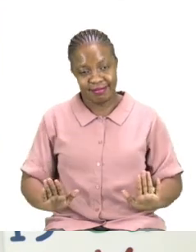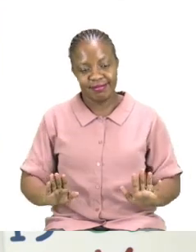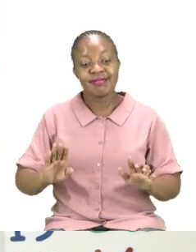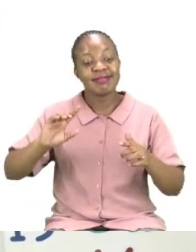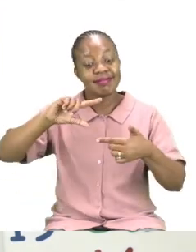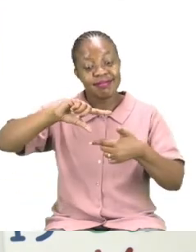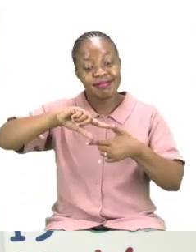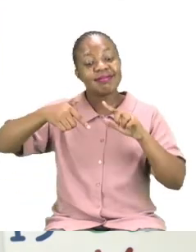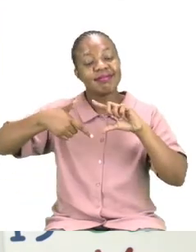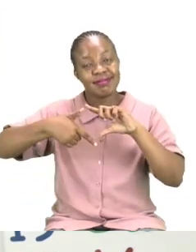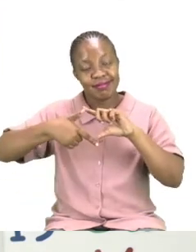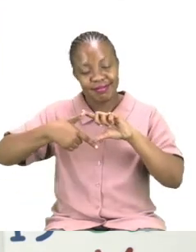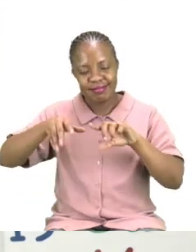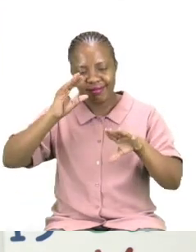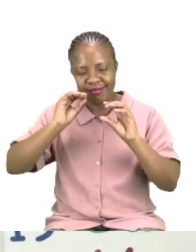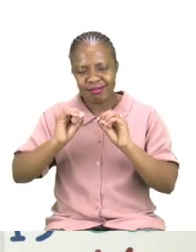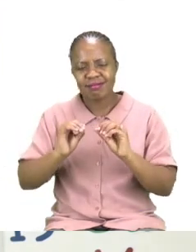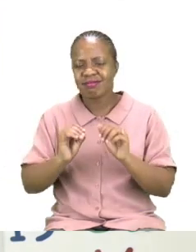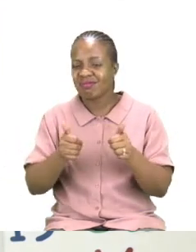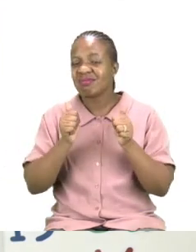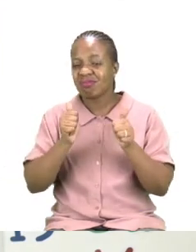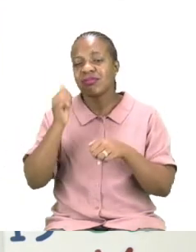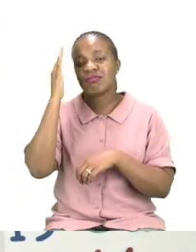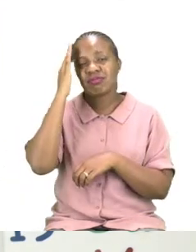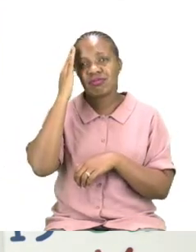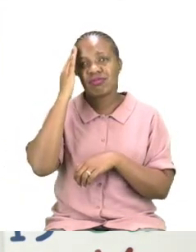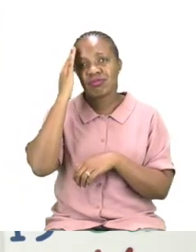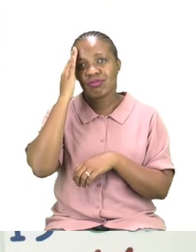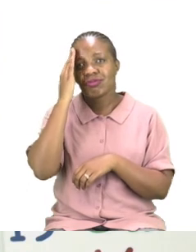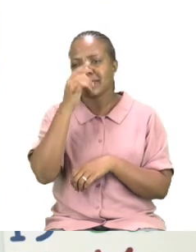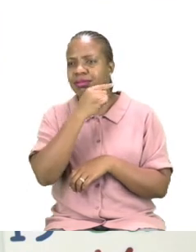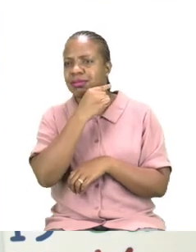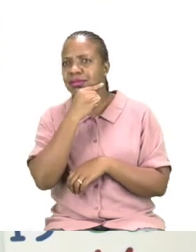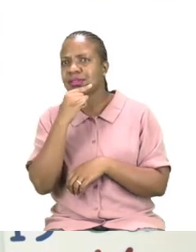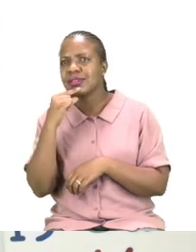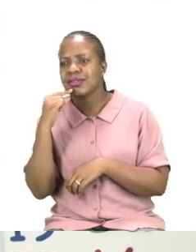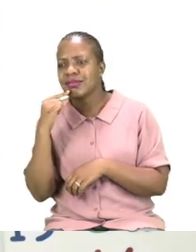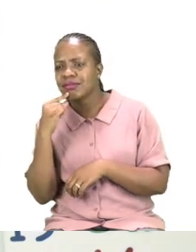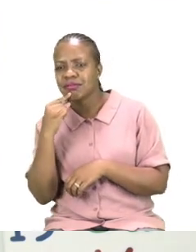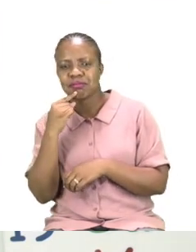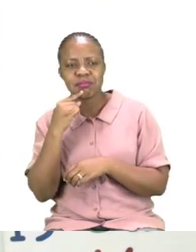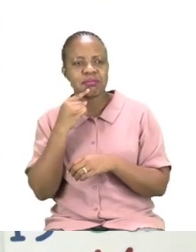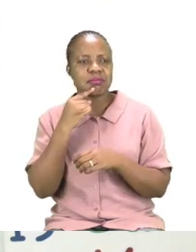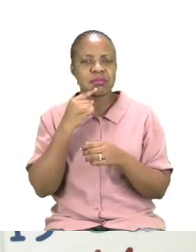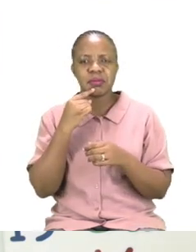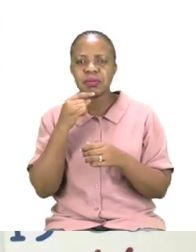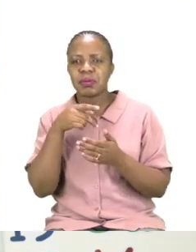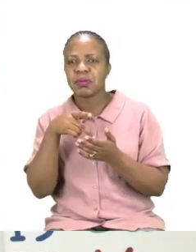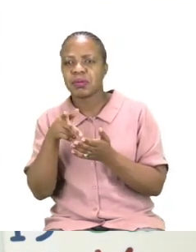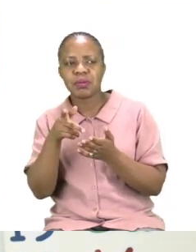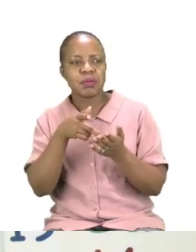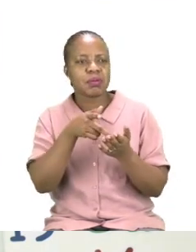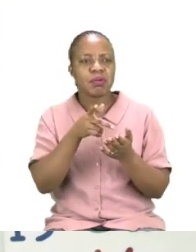know their names so that you can actually see them all over the world everywhere you go. Now that we are